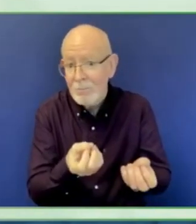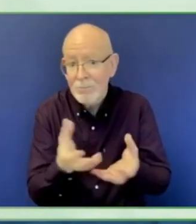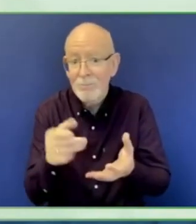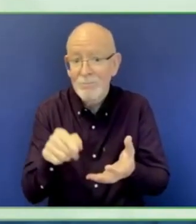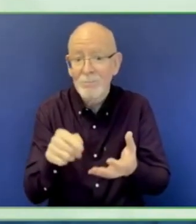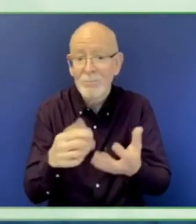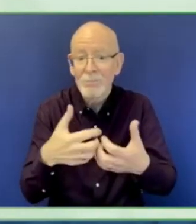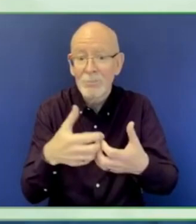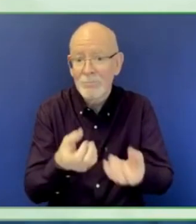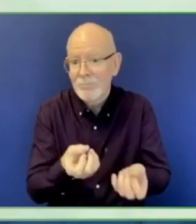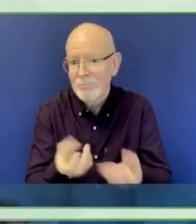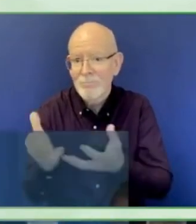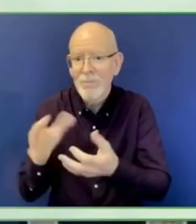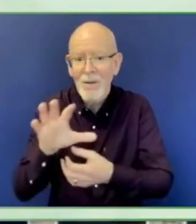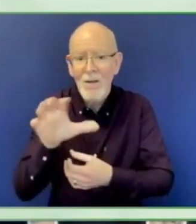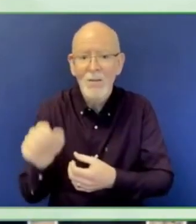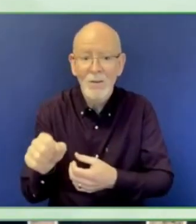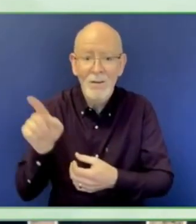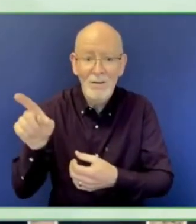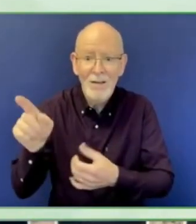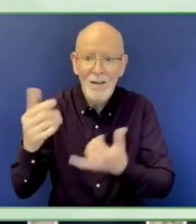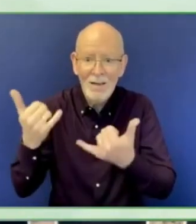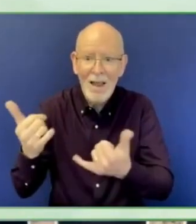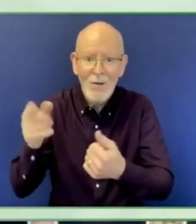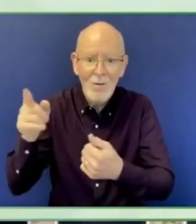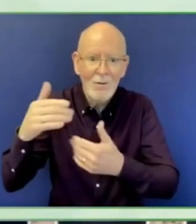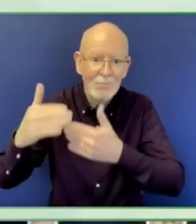Gato for having us here. Thank you very much.